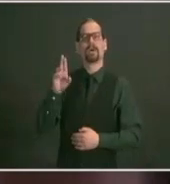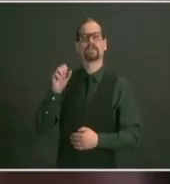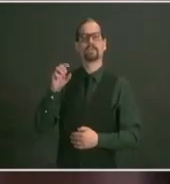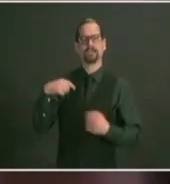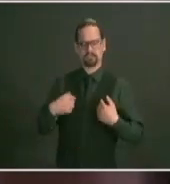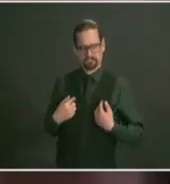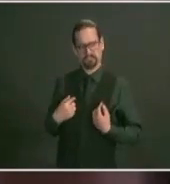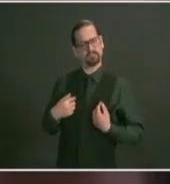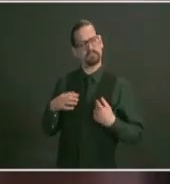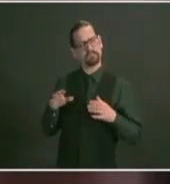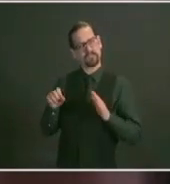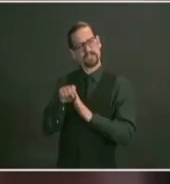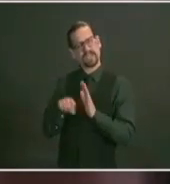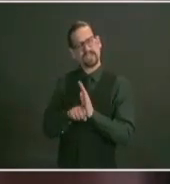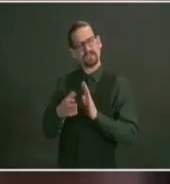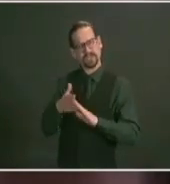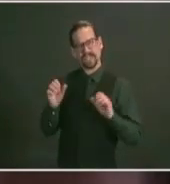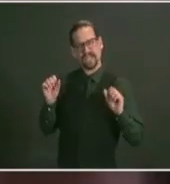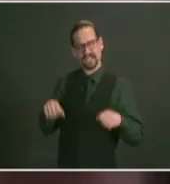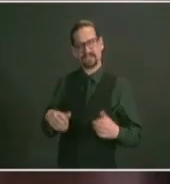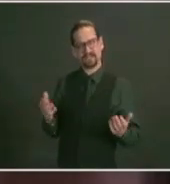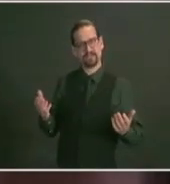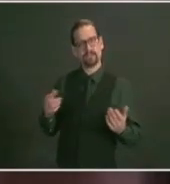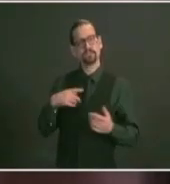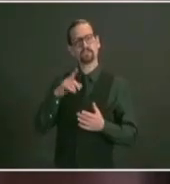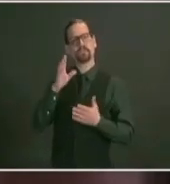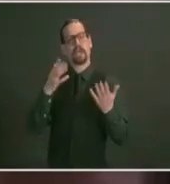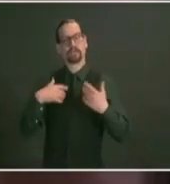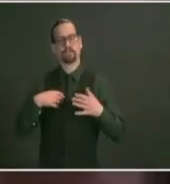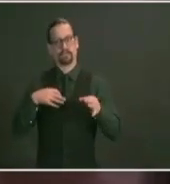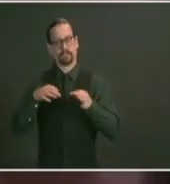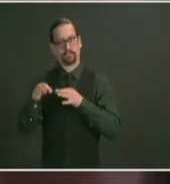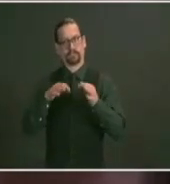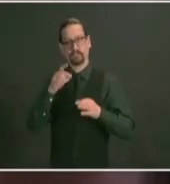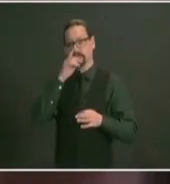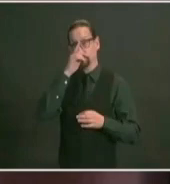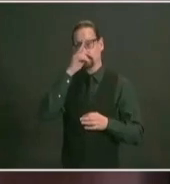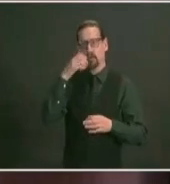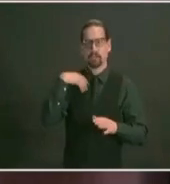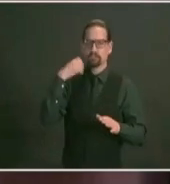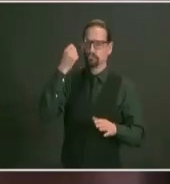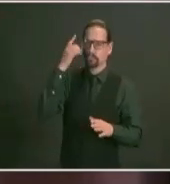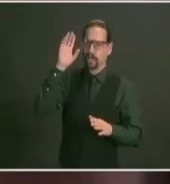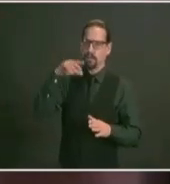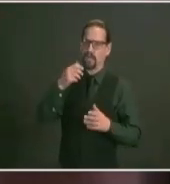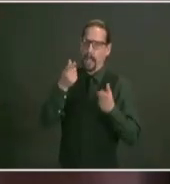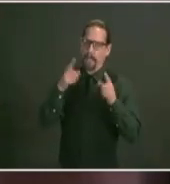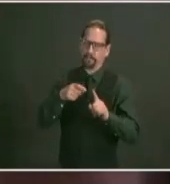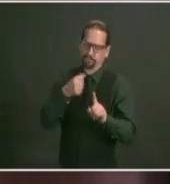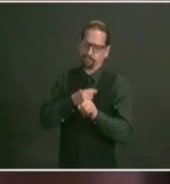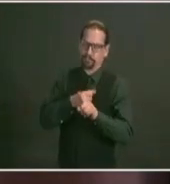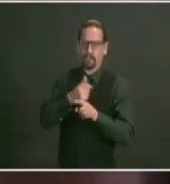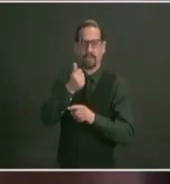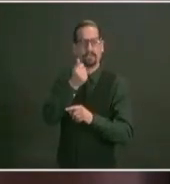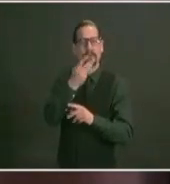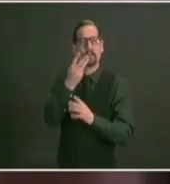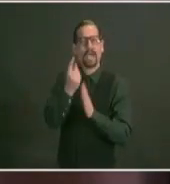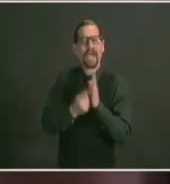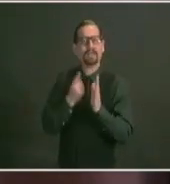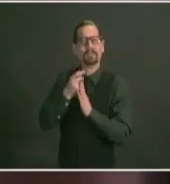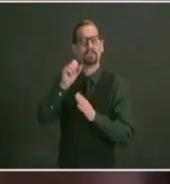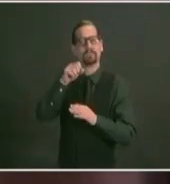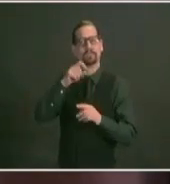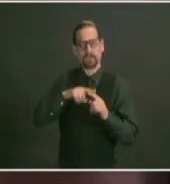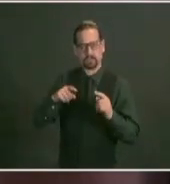fact that we had those few hours where we know a larger number of people who wanted the